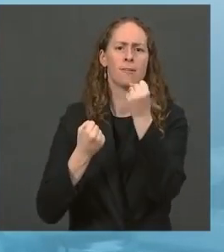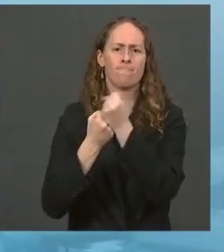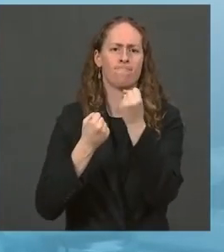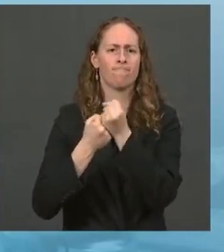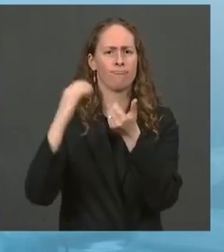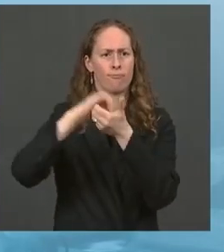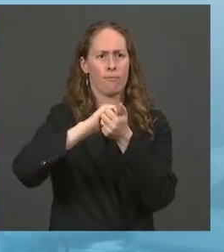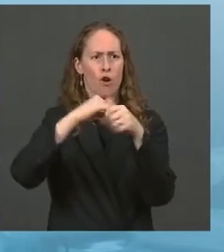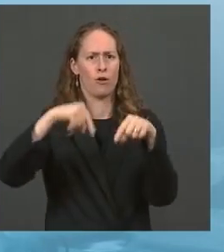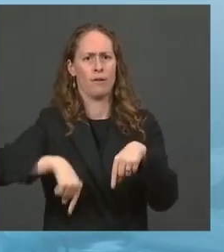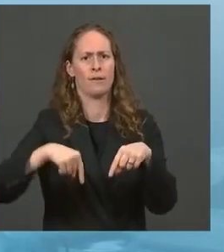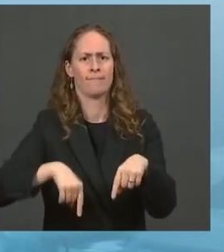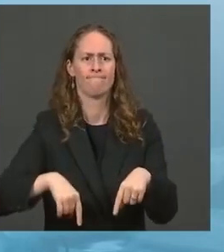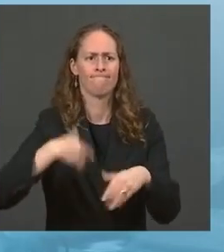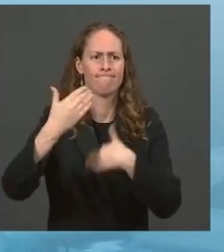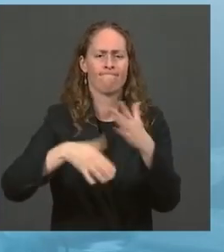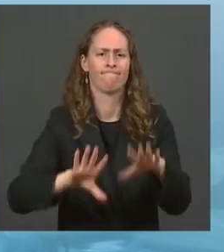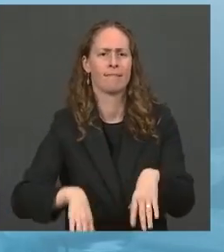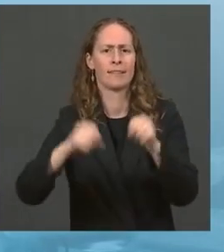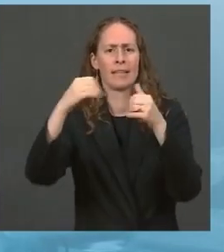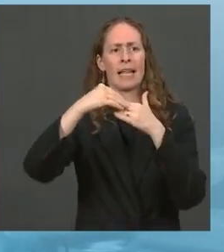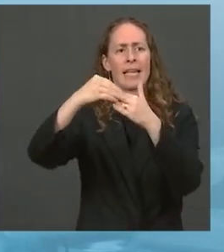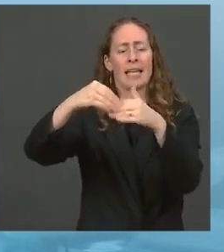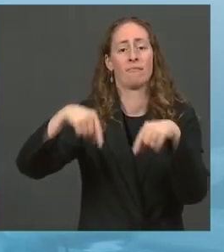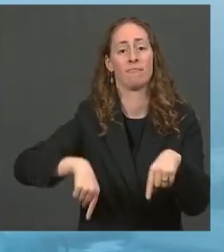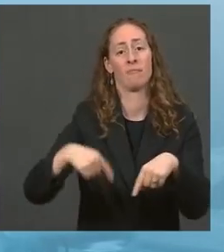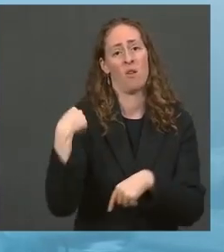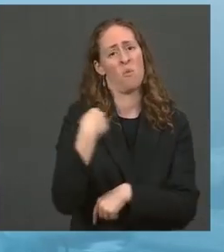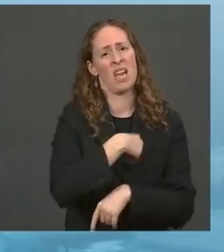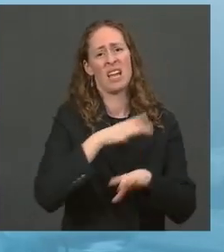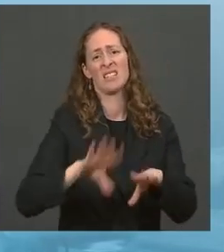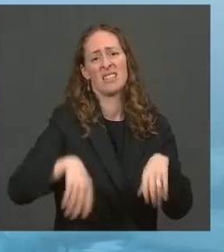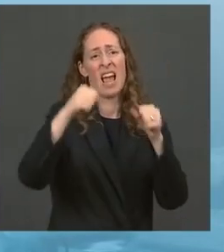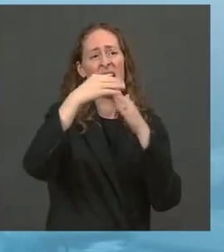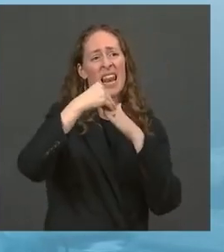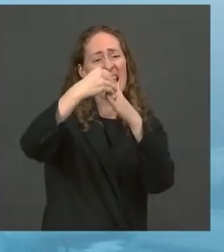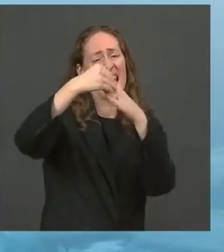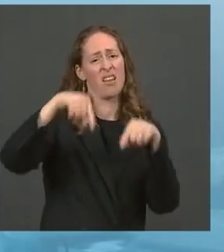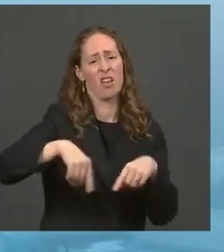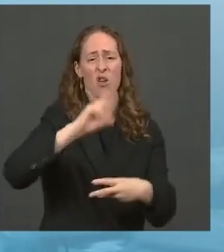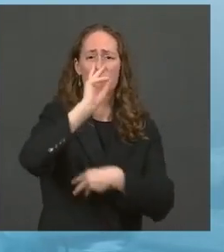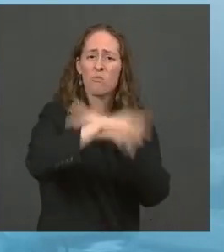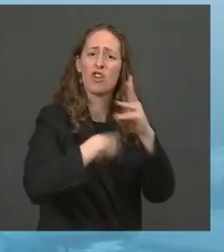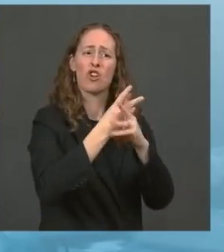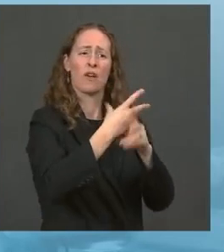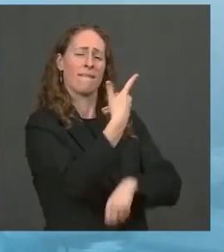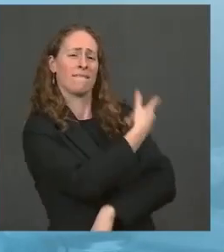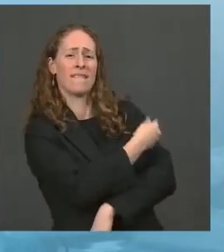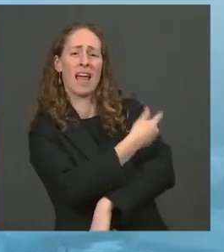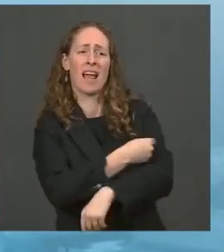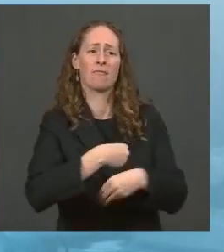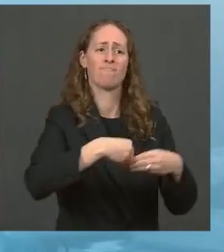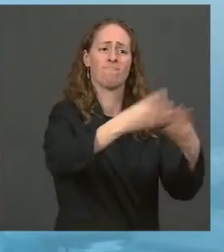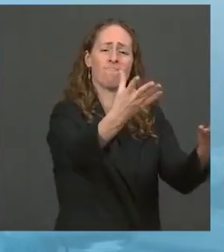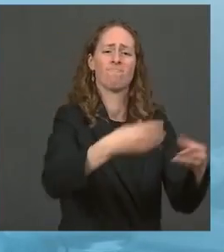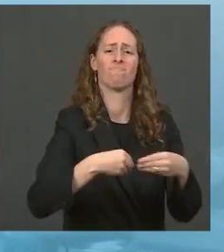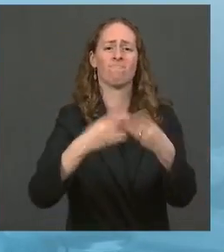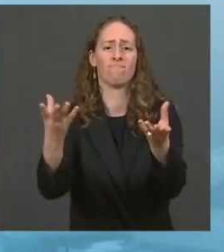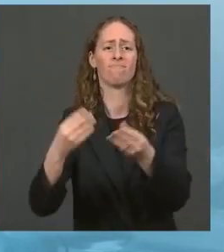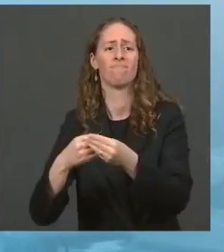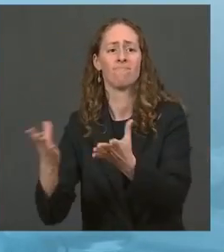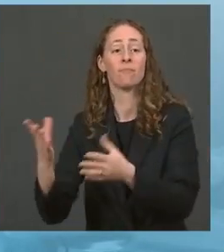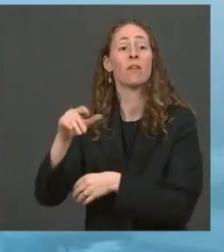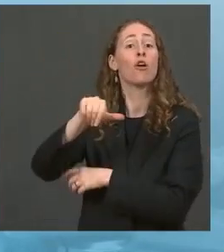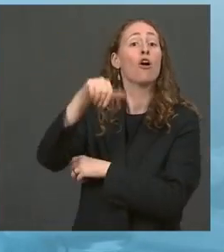And the United States is leading the world on vaccination donations. We need, as we're doing that, need other high income countries to deliver